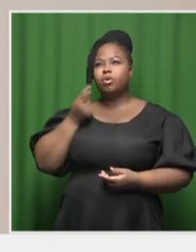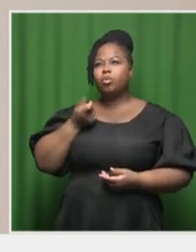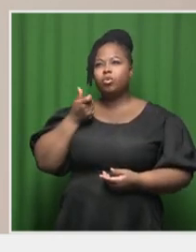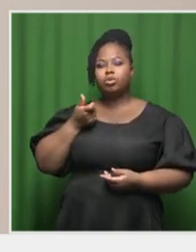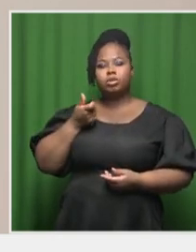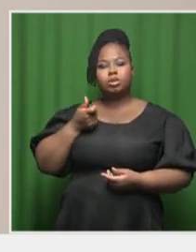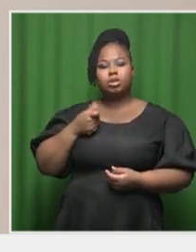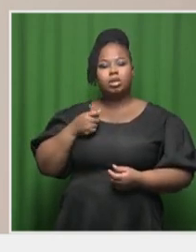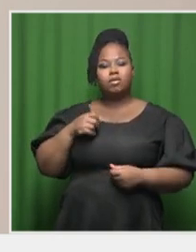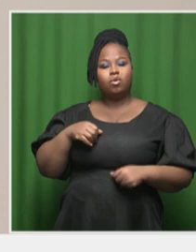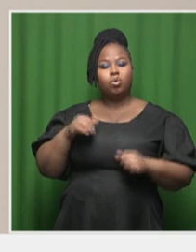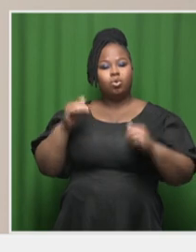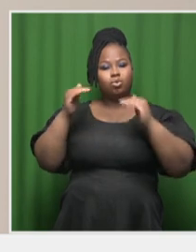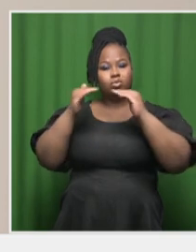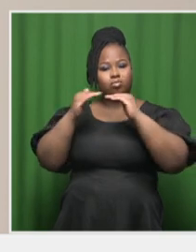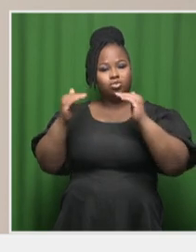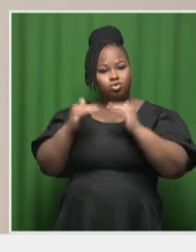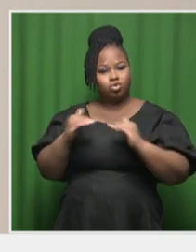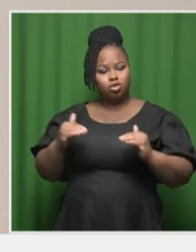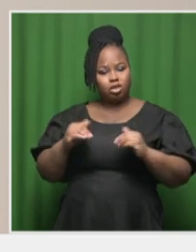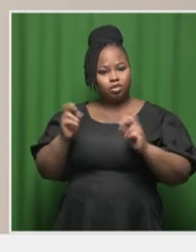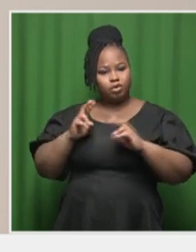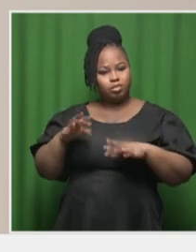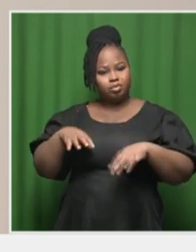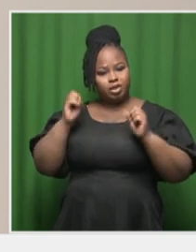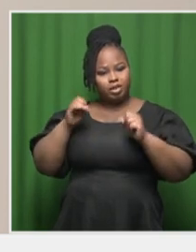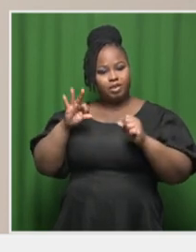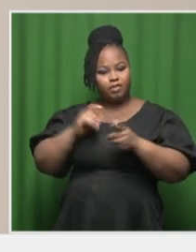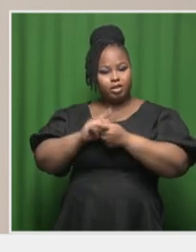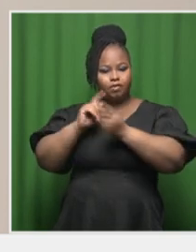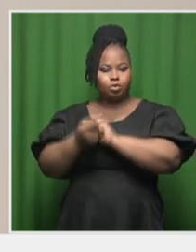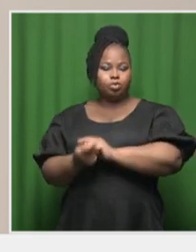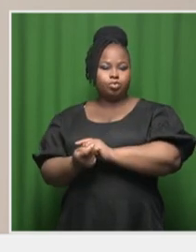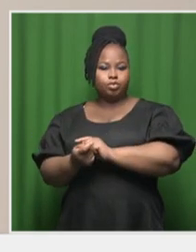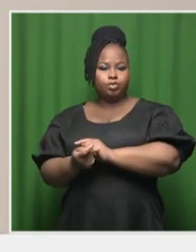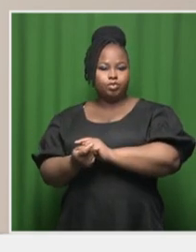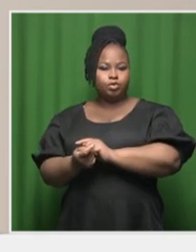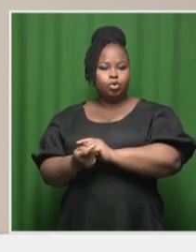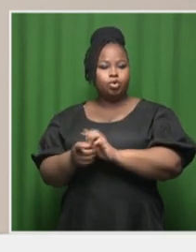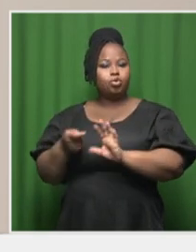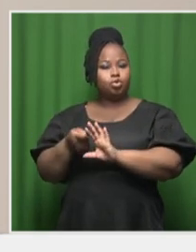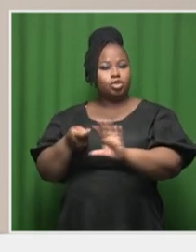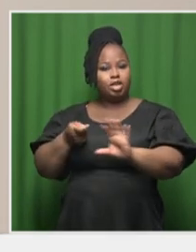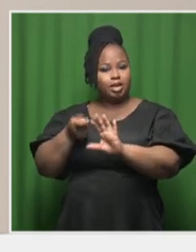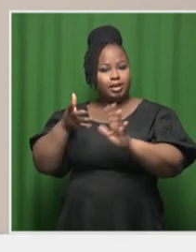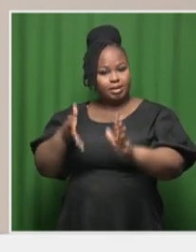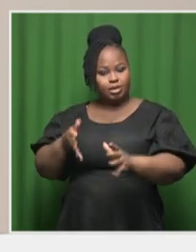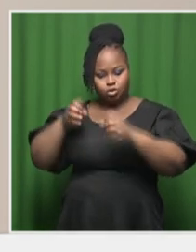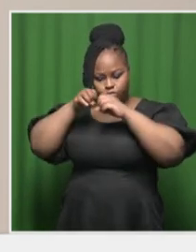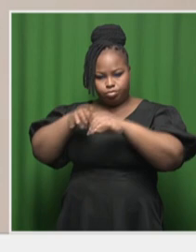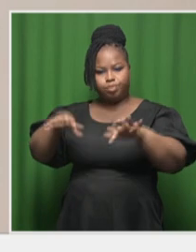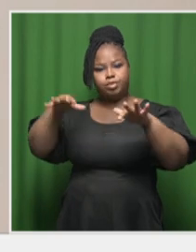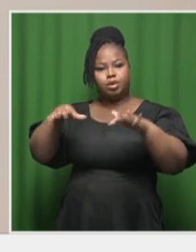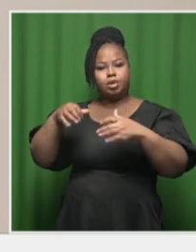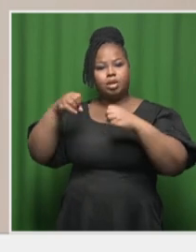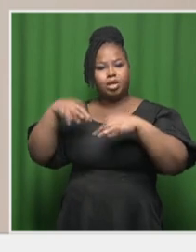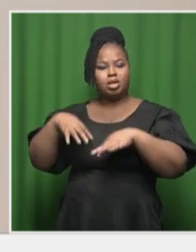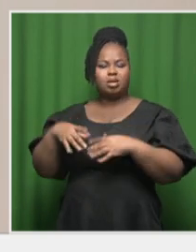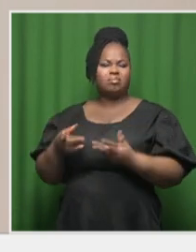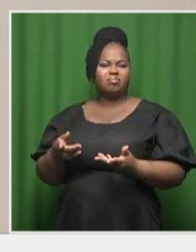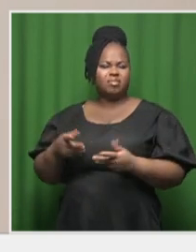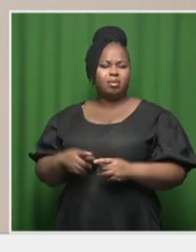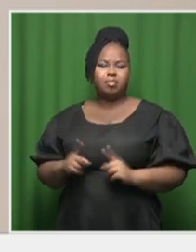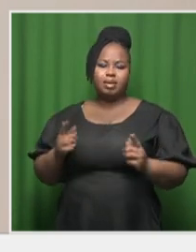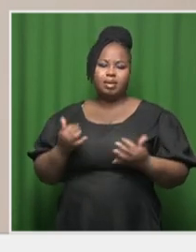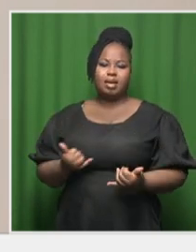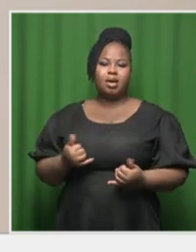stages of low shading, if this had now been converted to generators on the grid that we are facing. So, that